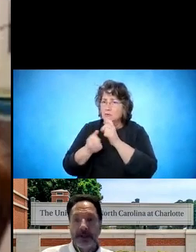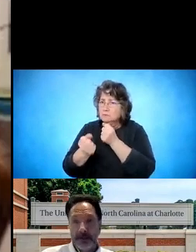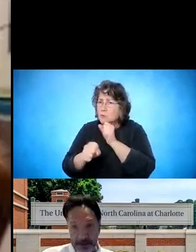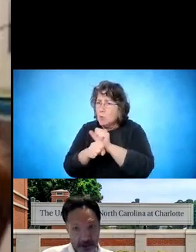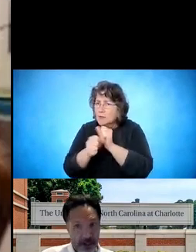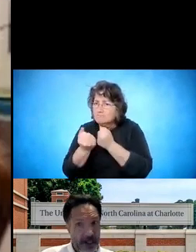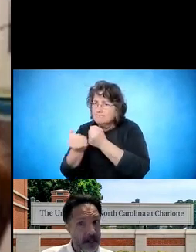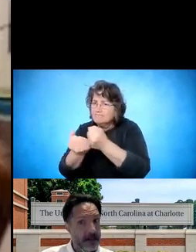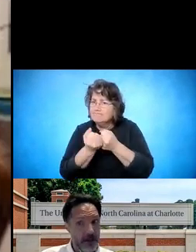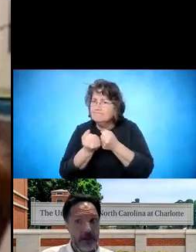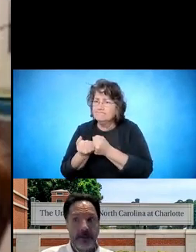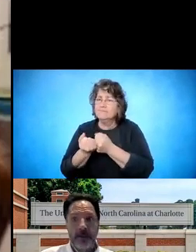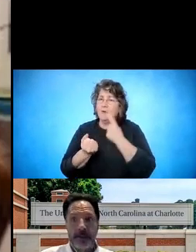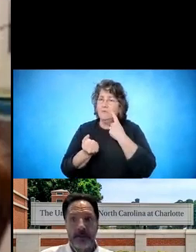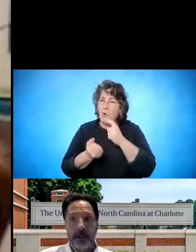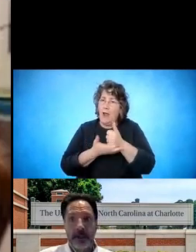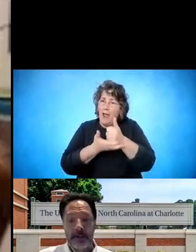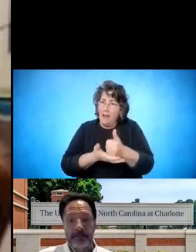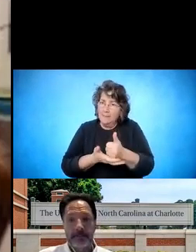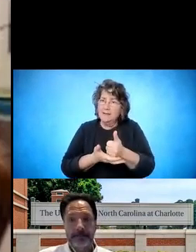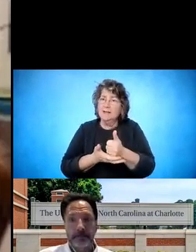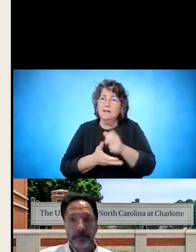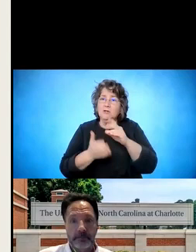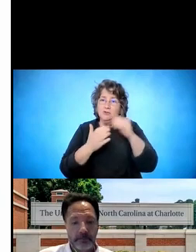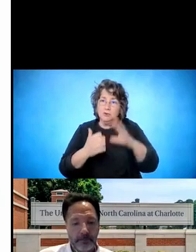transition age students with disabilities.